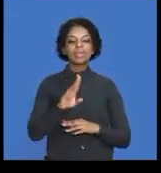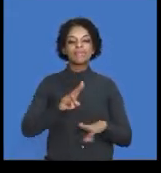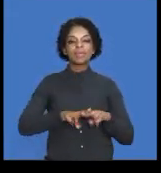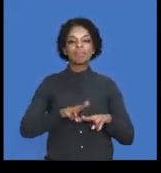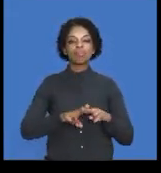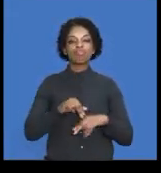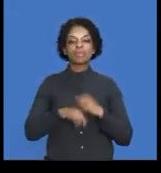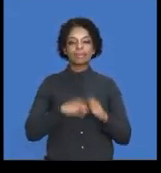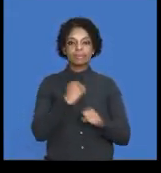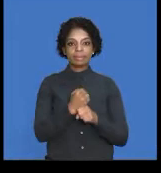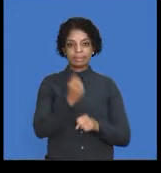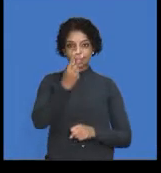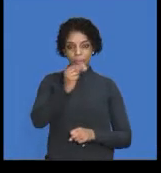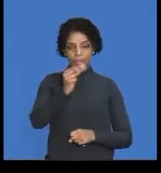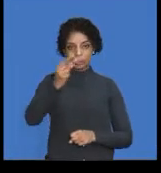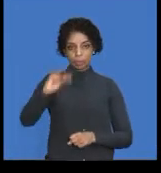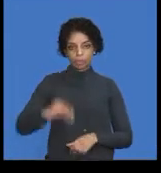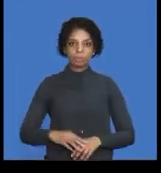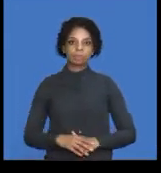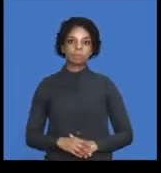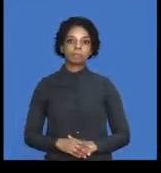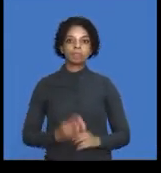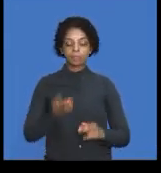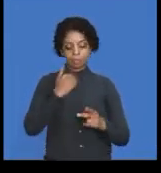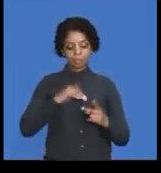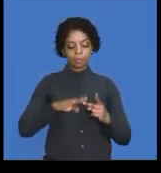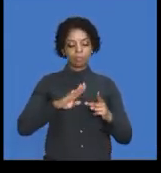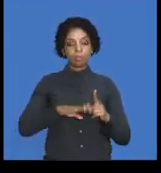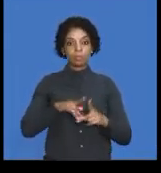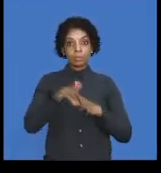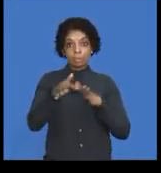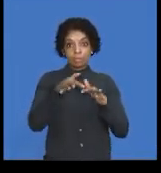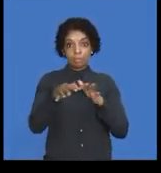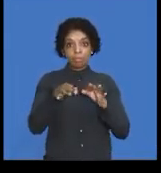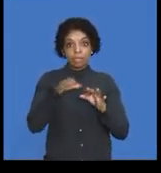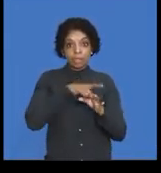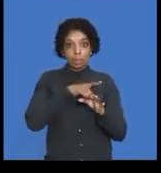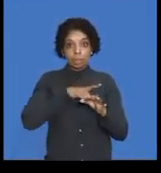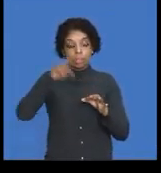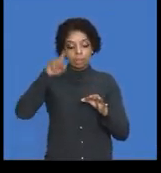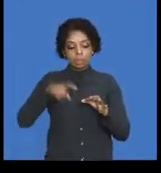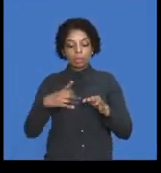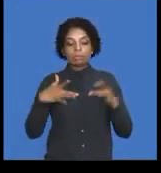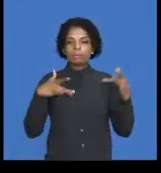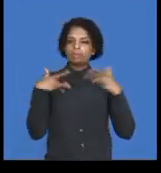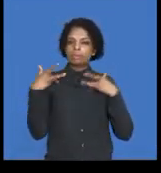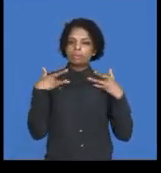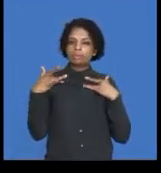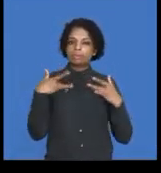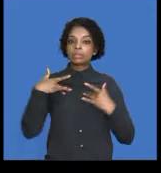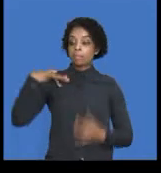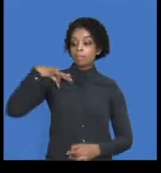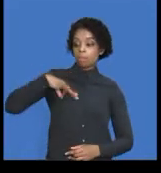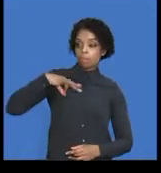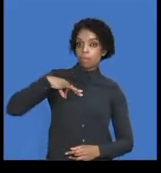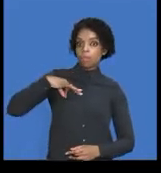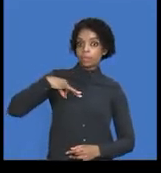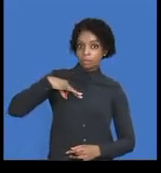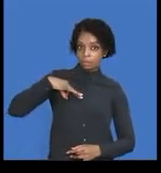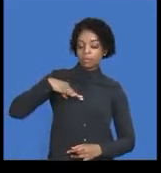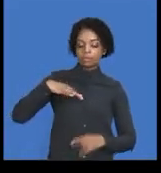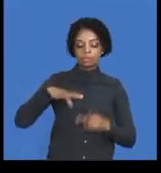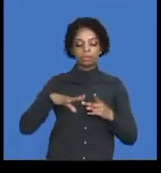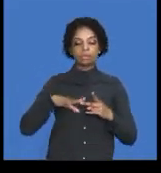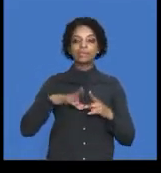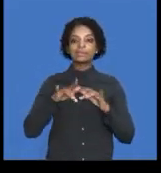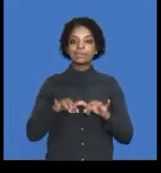It also tells you to explain why Wally should be concerned about the profitability and sustainability